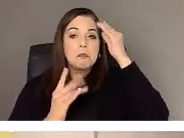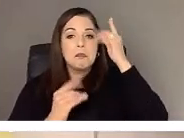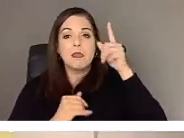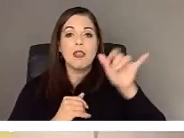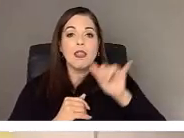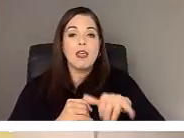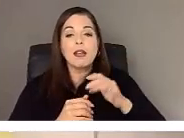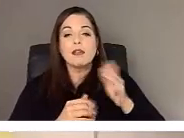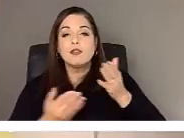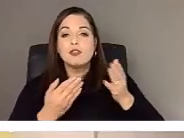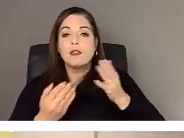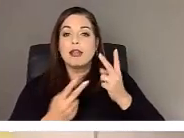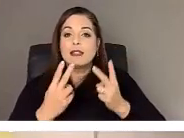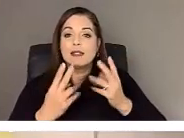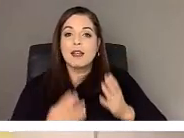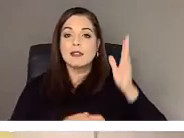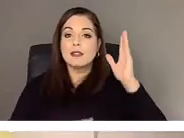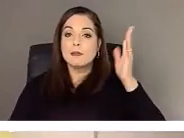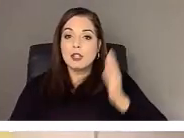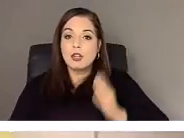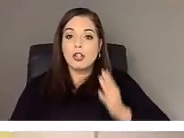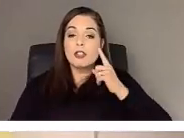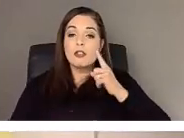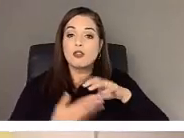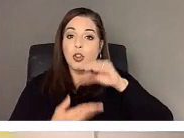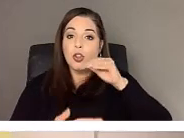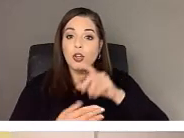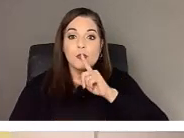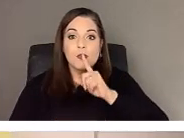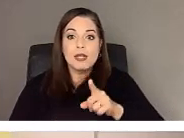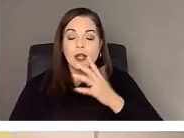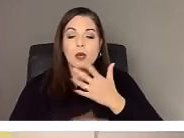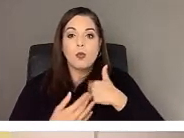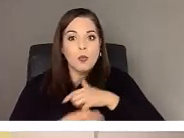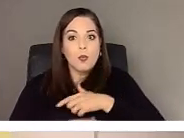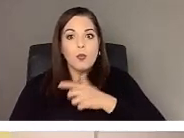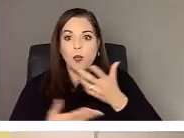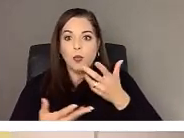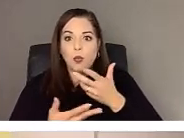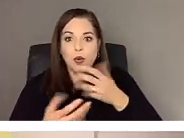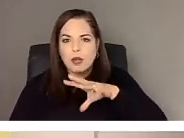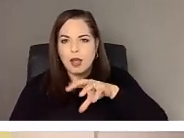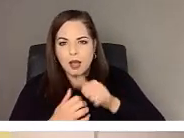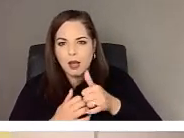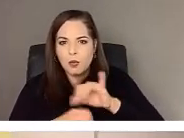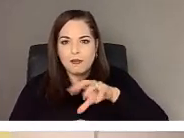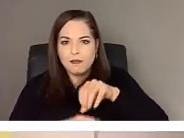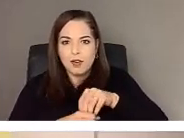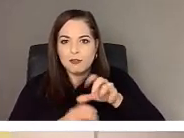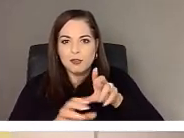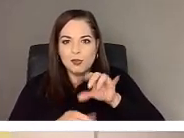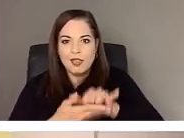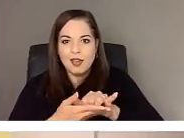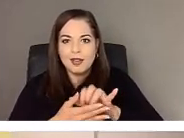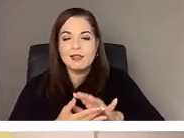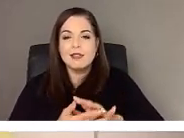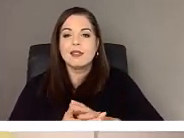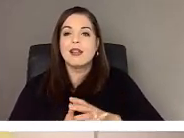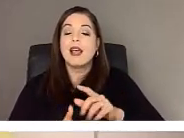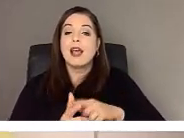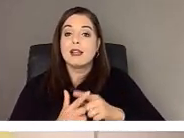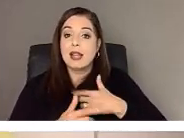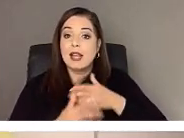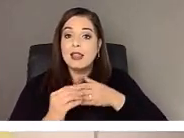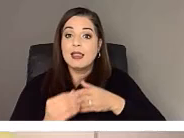guest speakers to learn about what it would realistically entail to do so. And that kind of leads us to our